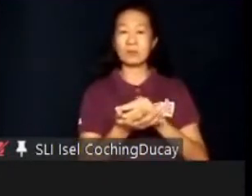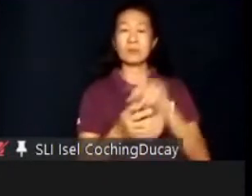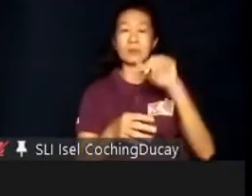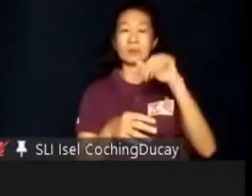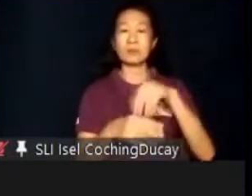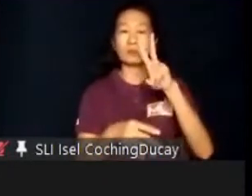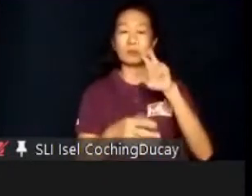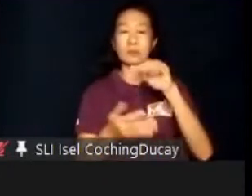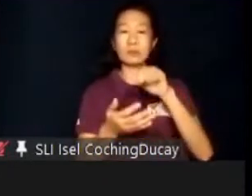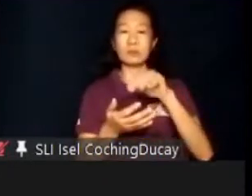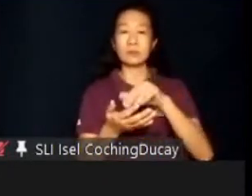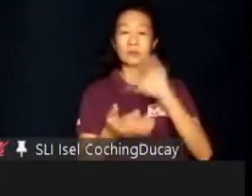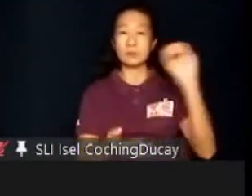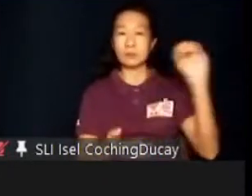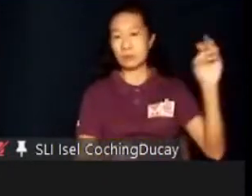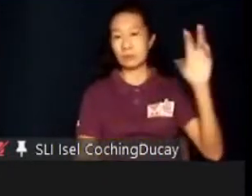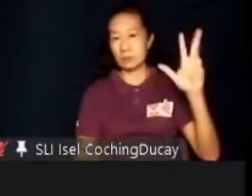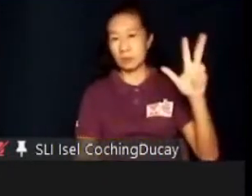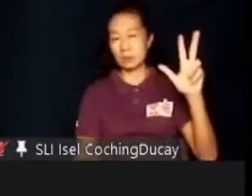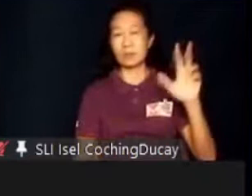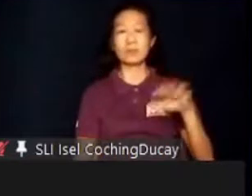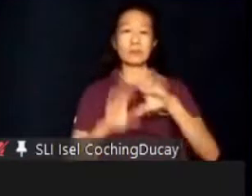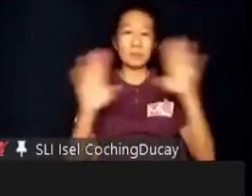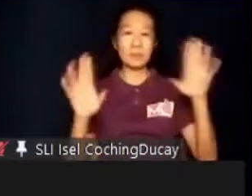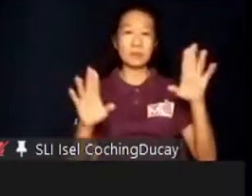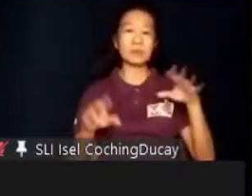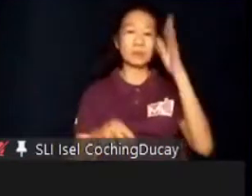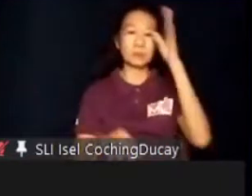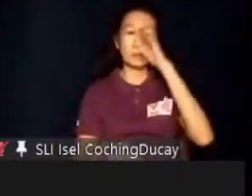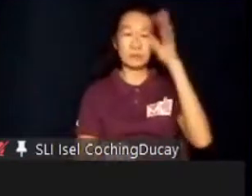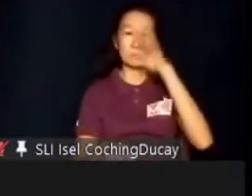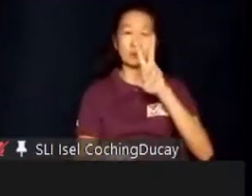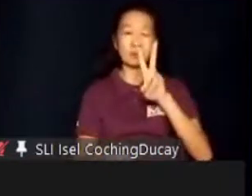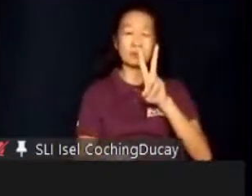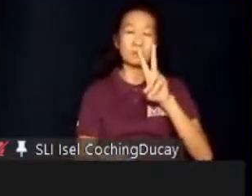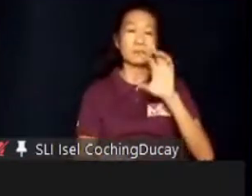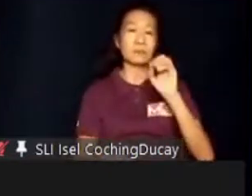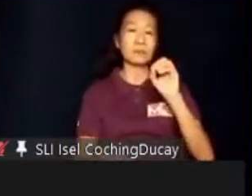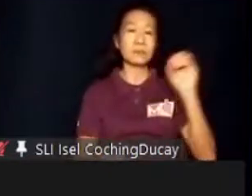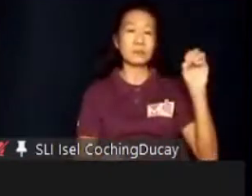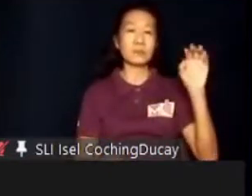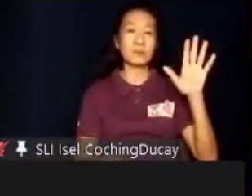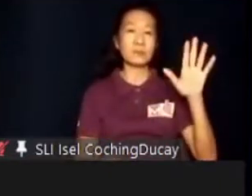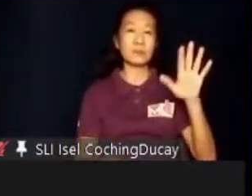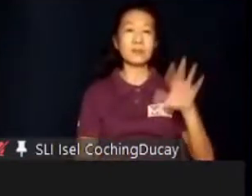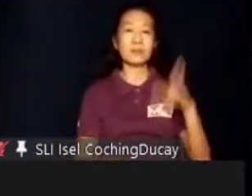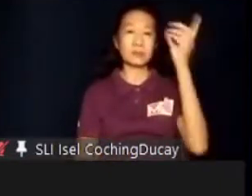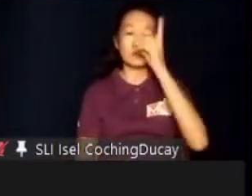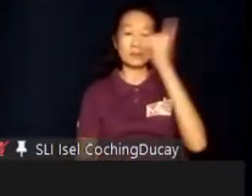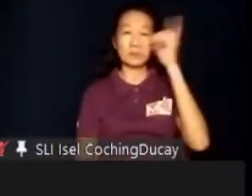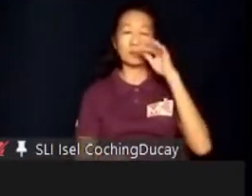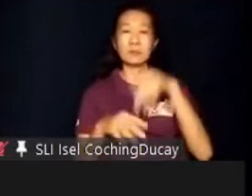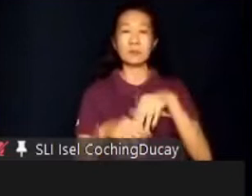It has since opened a campus in Cebu City in 2005 and Davao City in 2009.